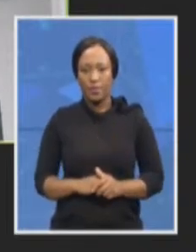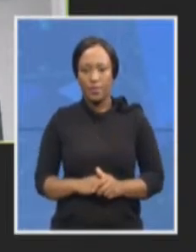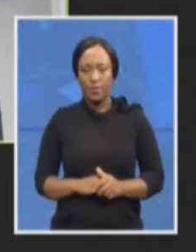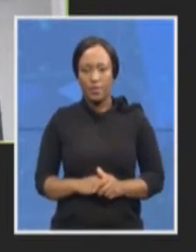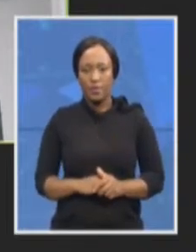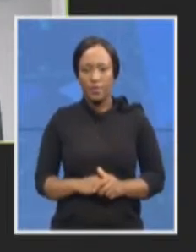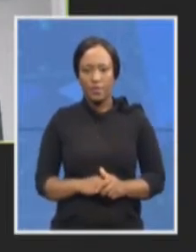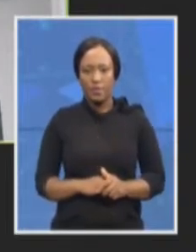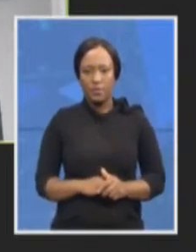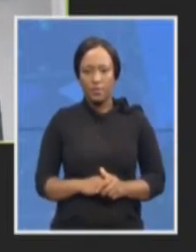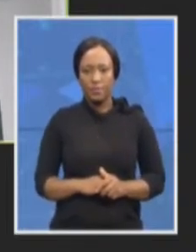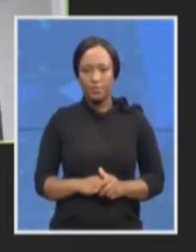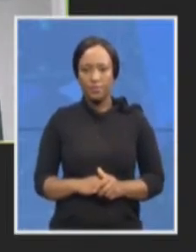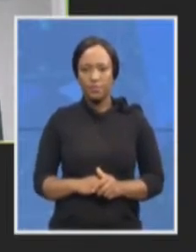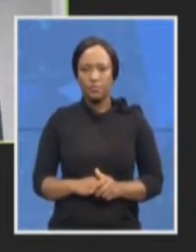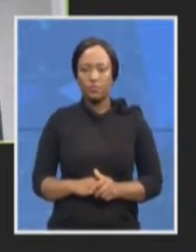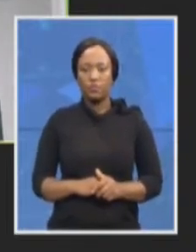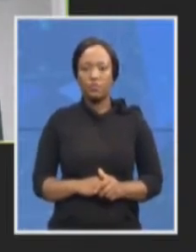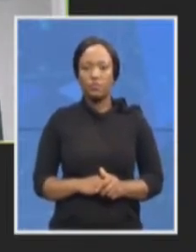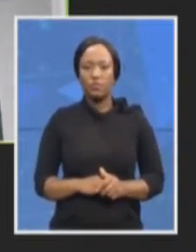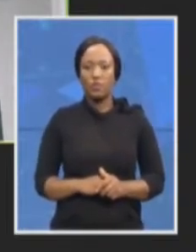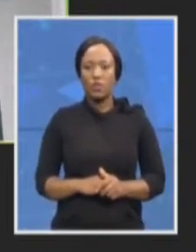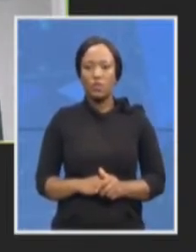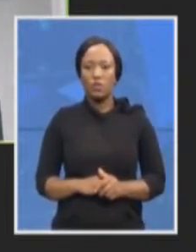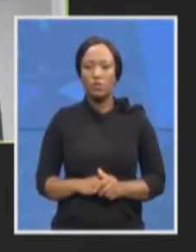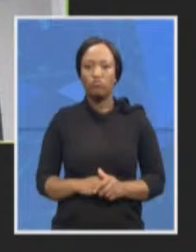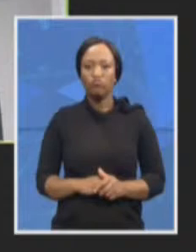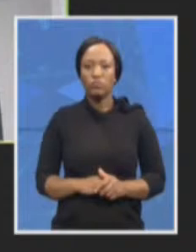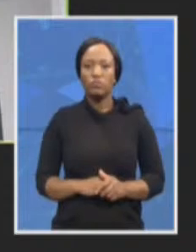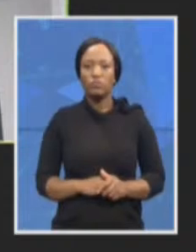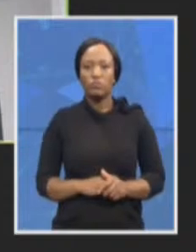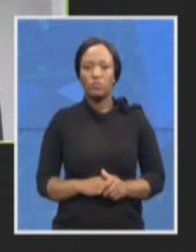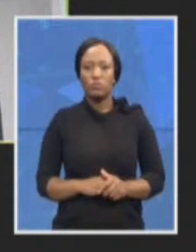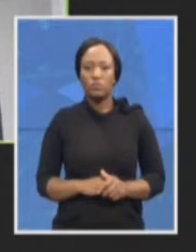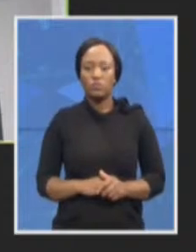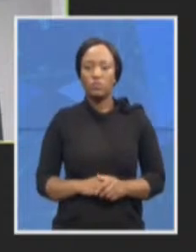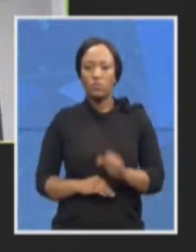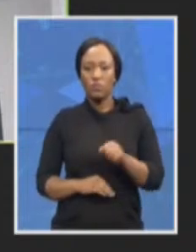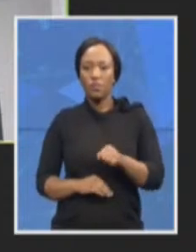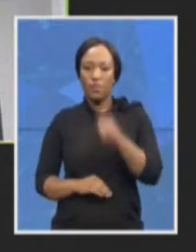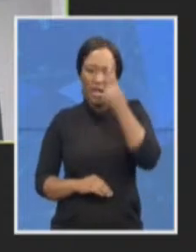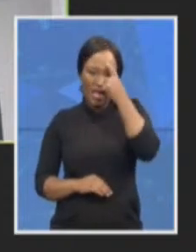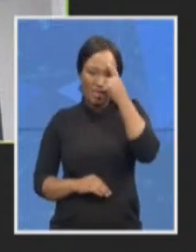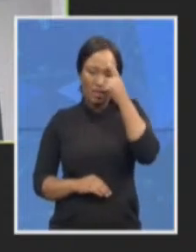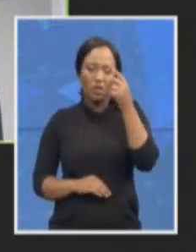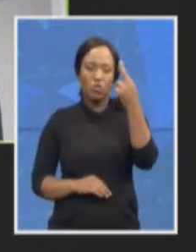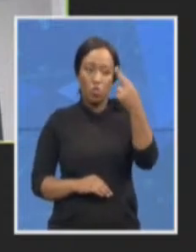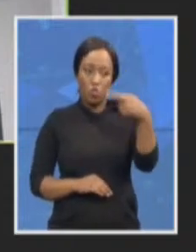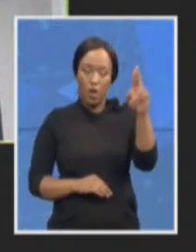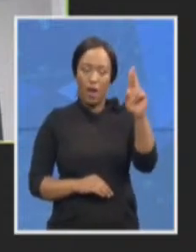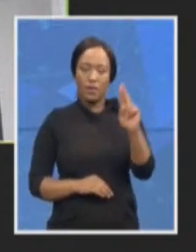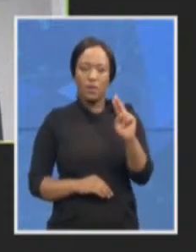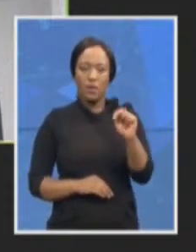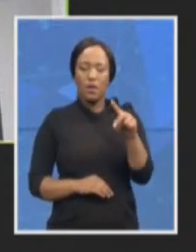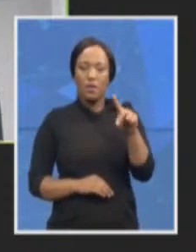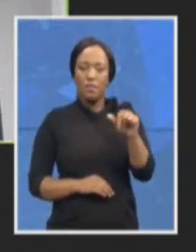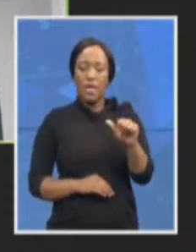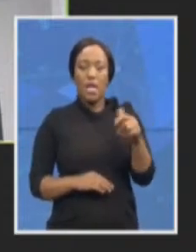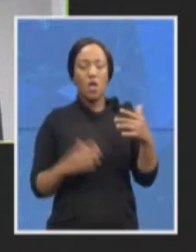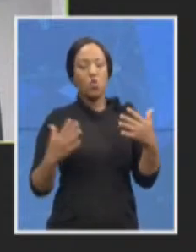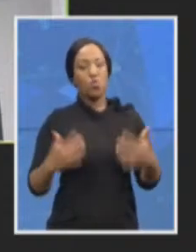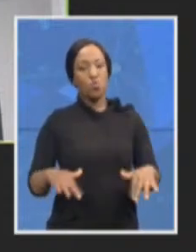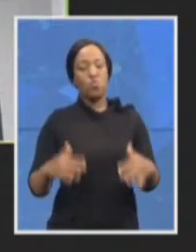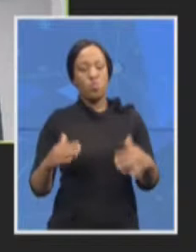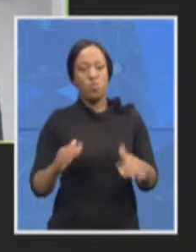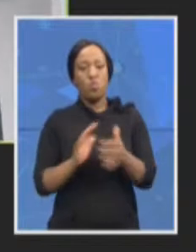are right that the NPA has a lot of very highly skilled and committed prosecutors that